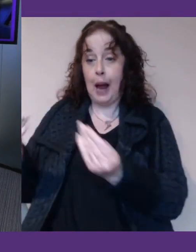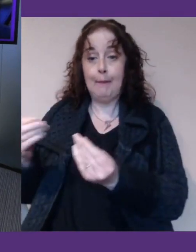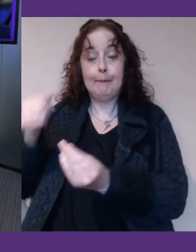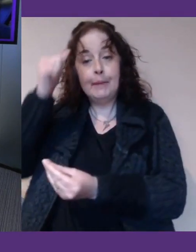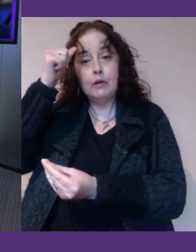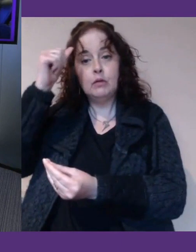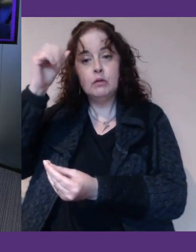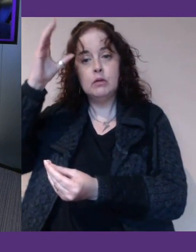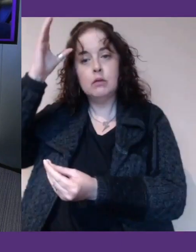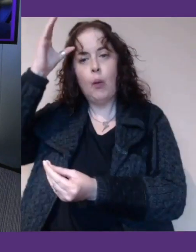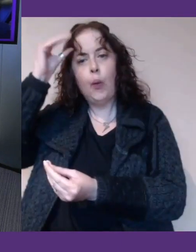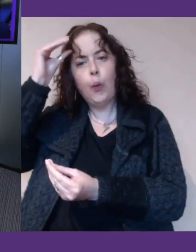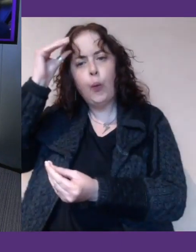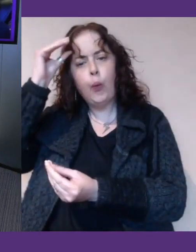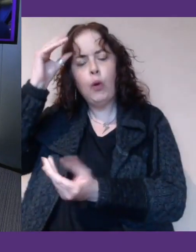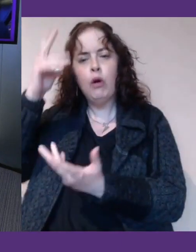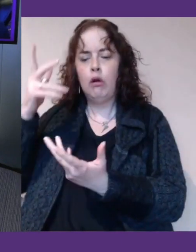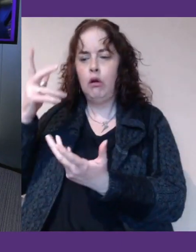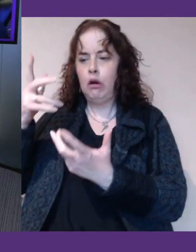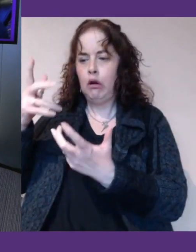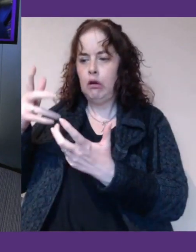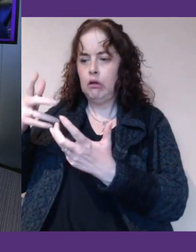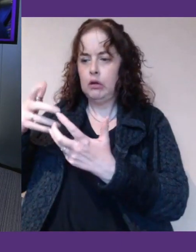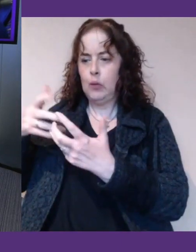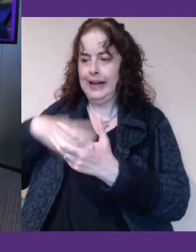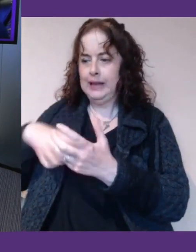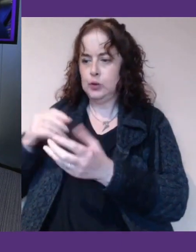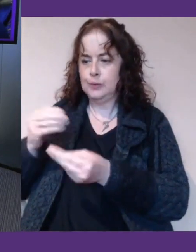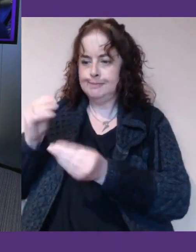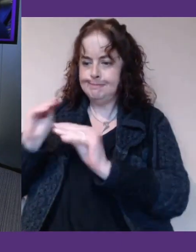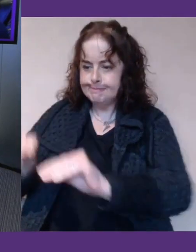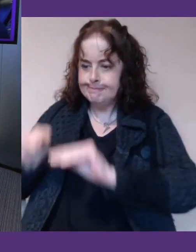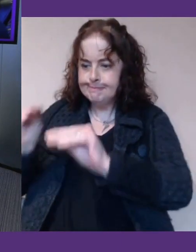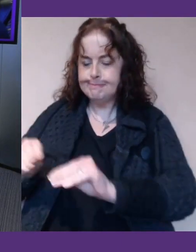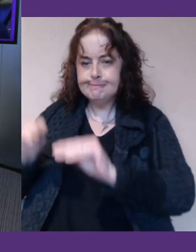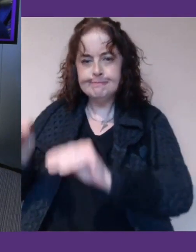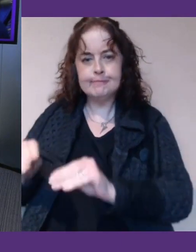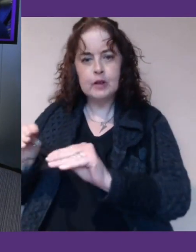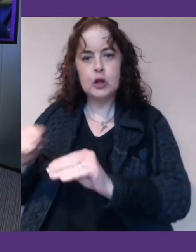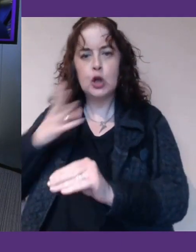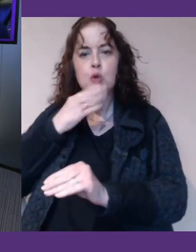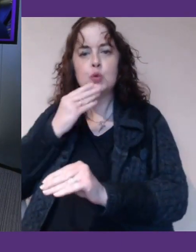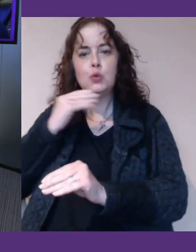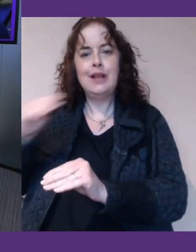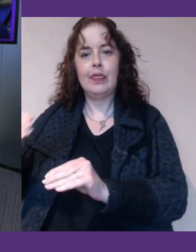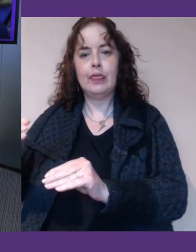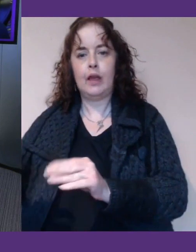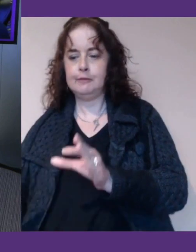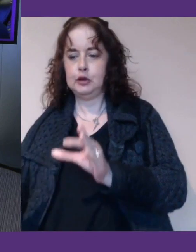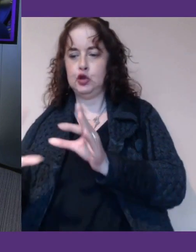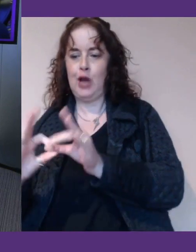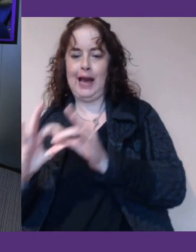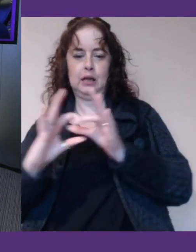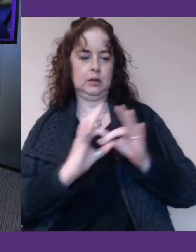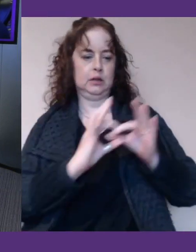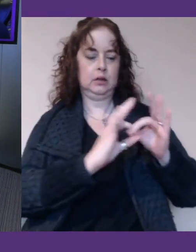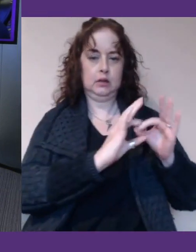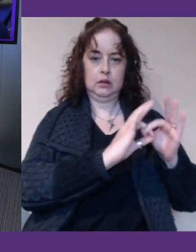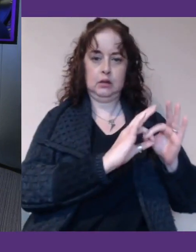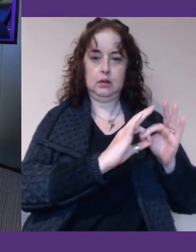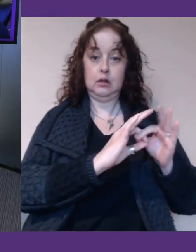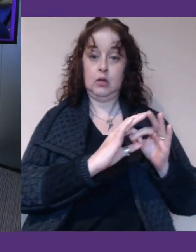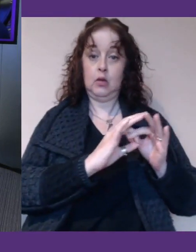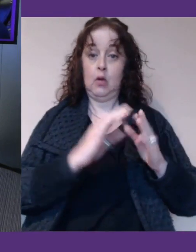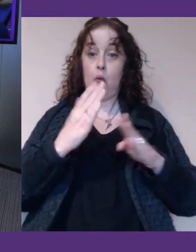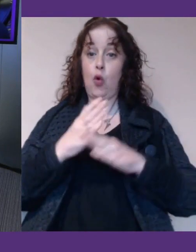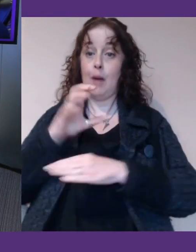capability of technology that we could be closing, you know, in sense of just joining that chain in a way? also is workplace, you know, the place that they'd want to